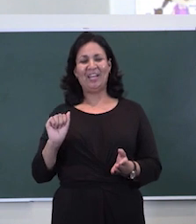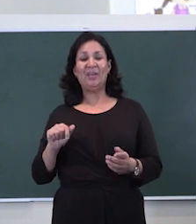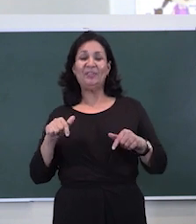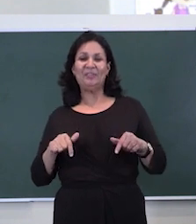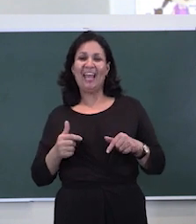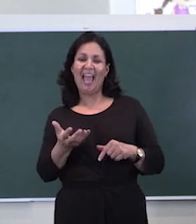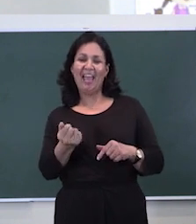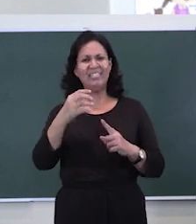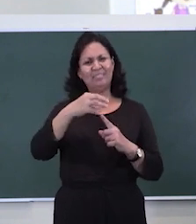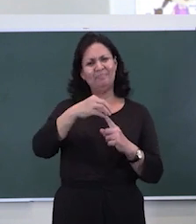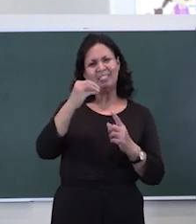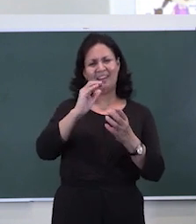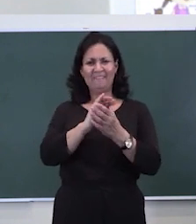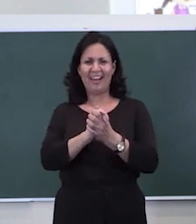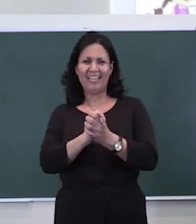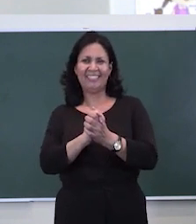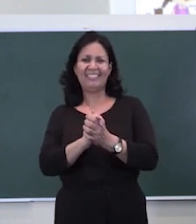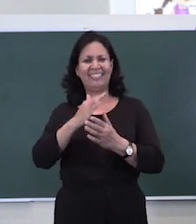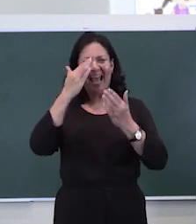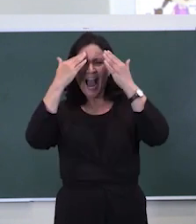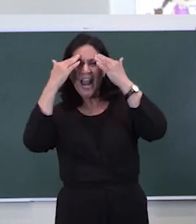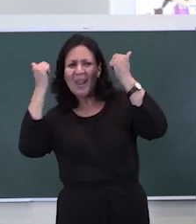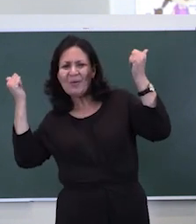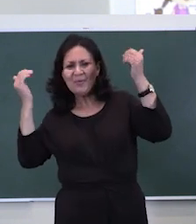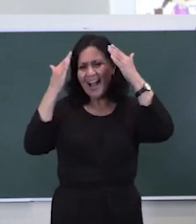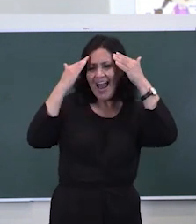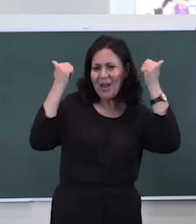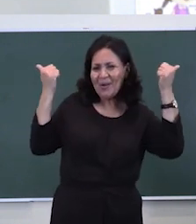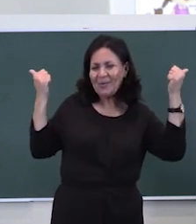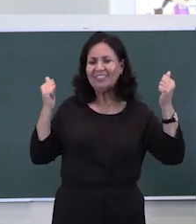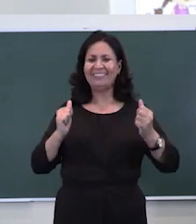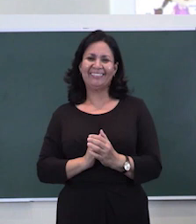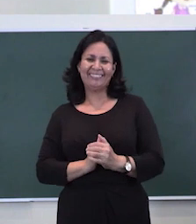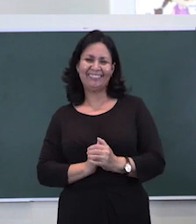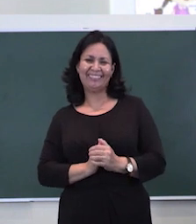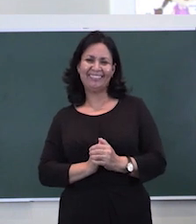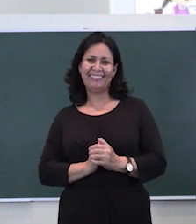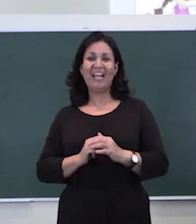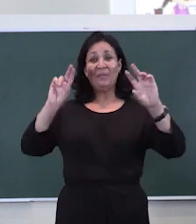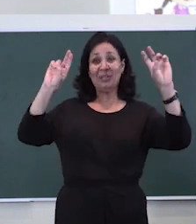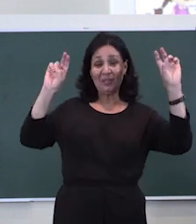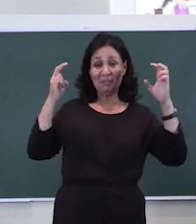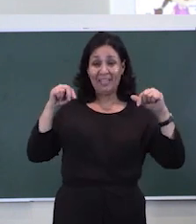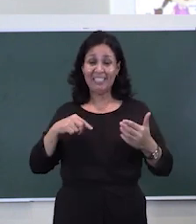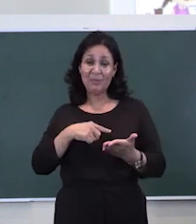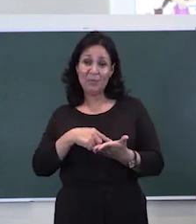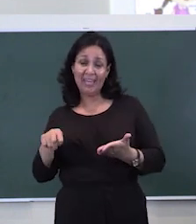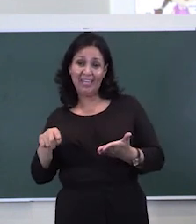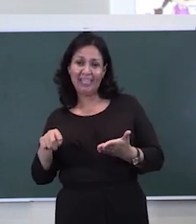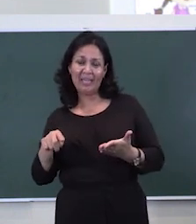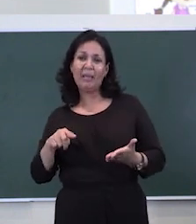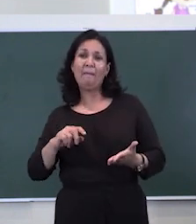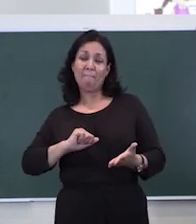friend with me. Let's say hi to everyone at home. Hello. Our topic this week has been My